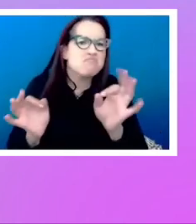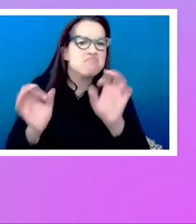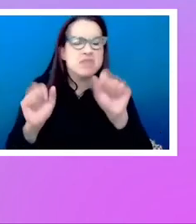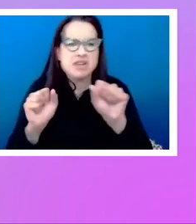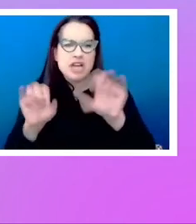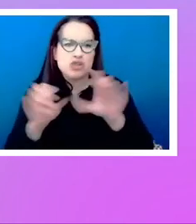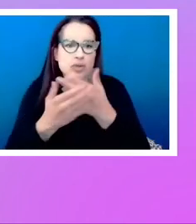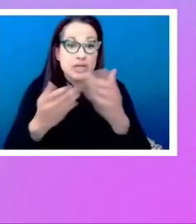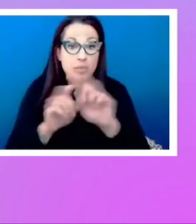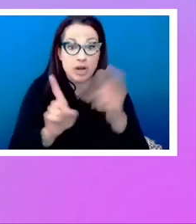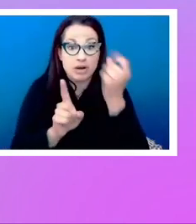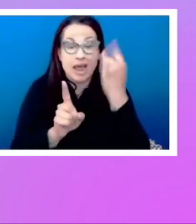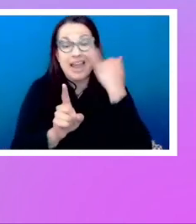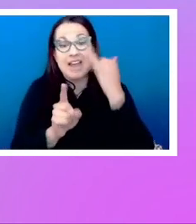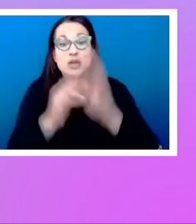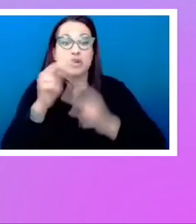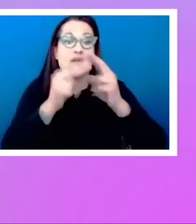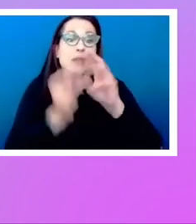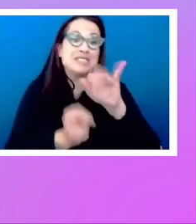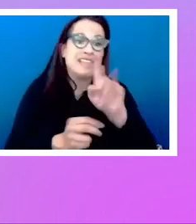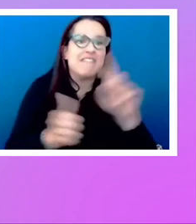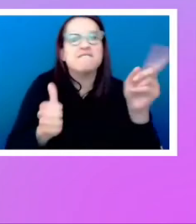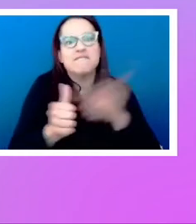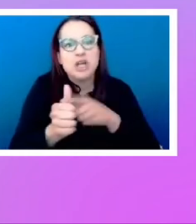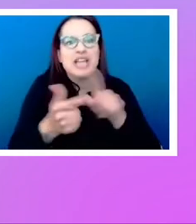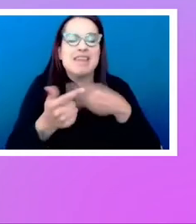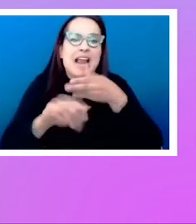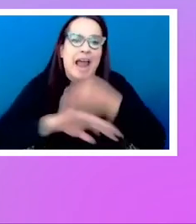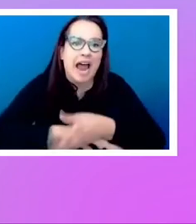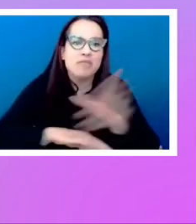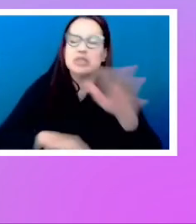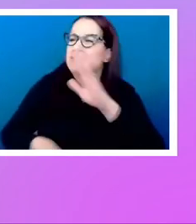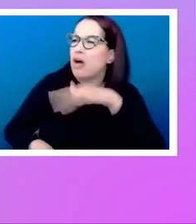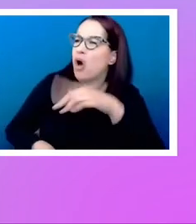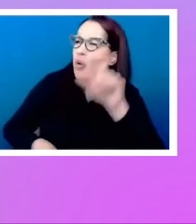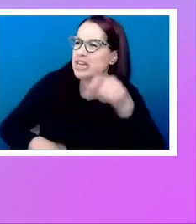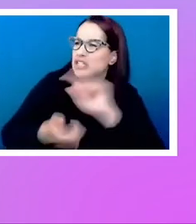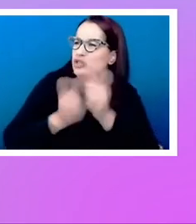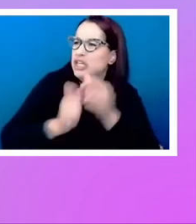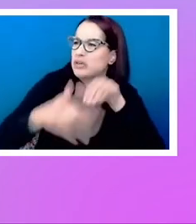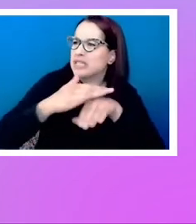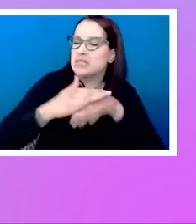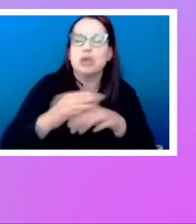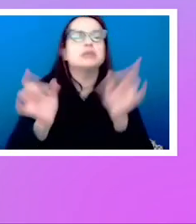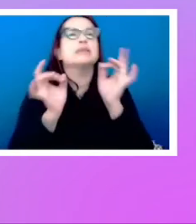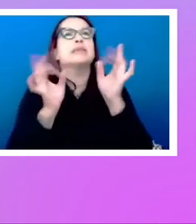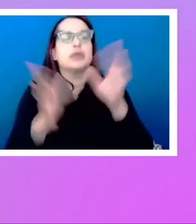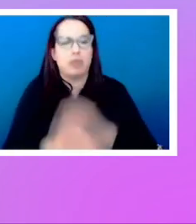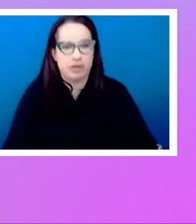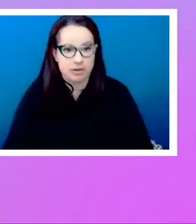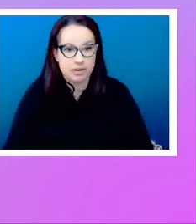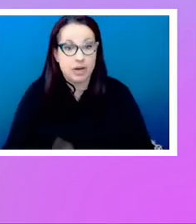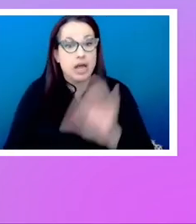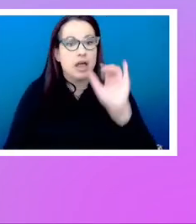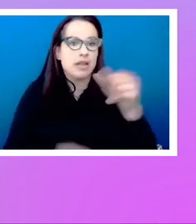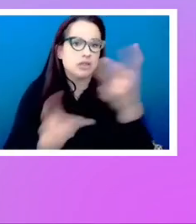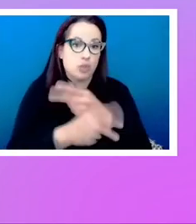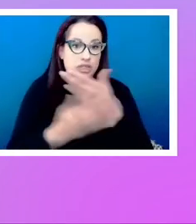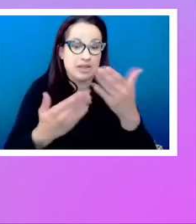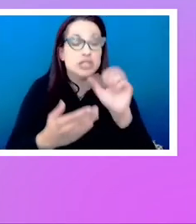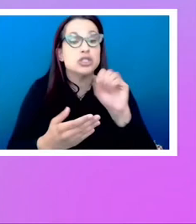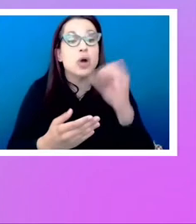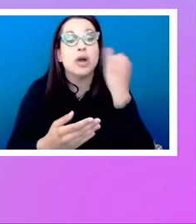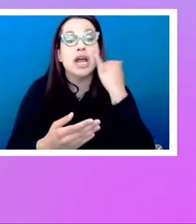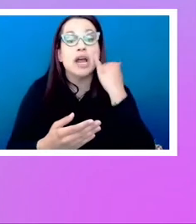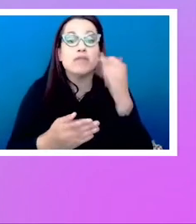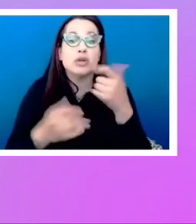If you build your site and then somebody says, oh yeah, now we've got to make it accessible. It's terrible. That's the worst thing. So if you keep